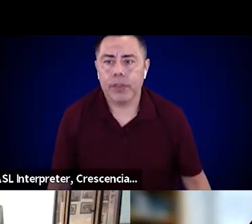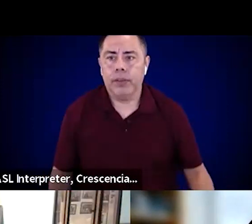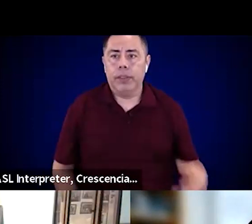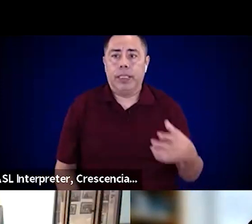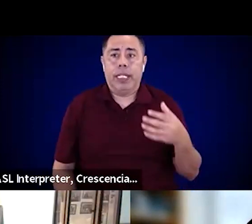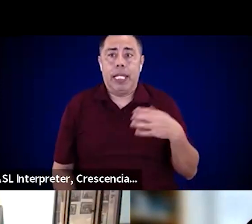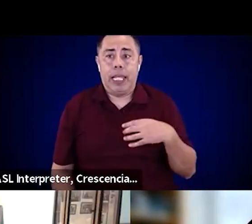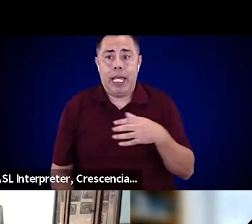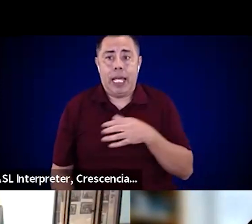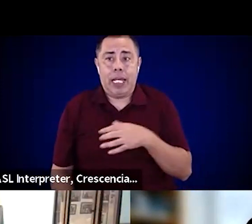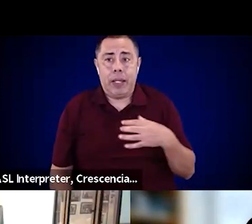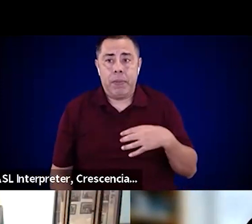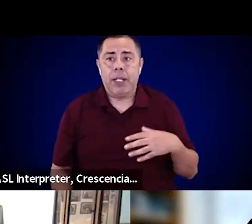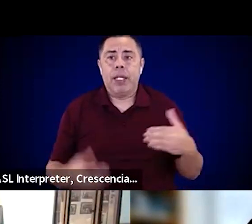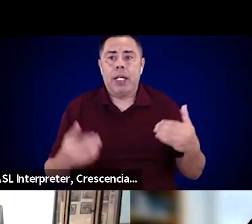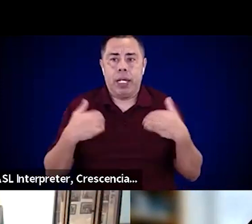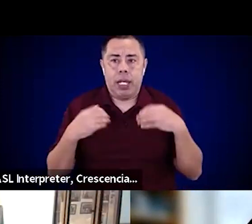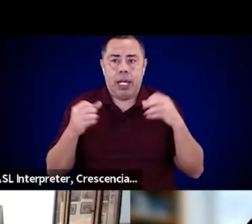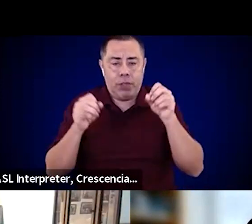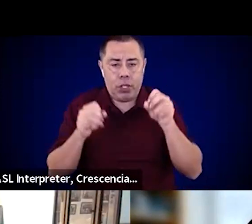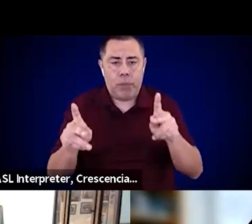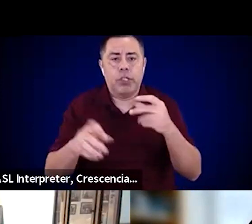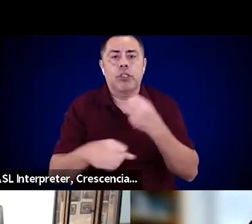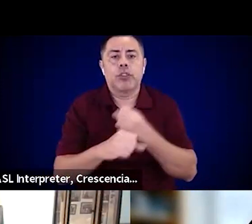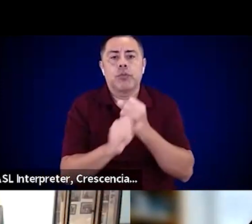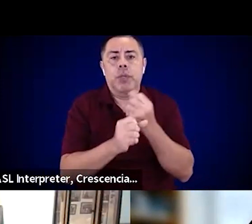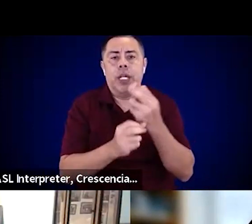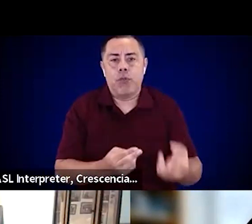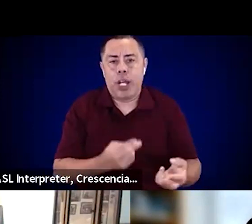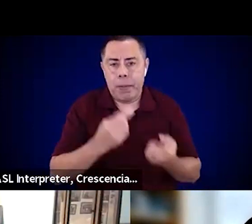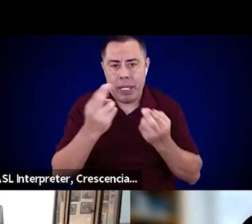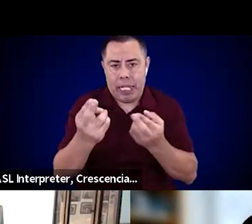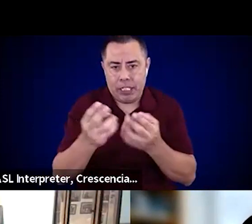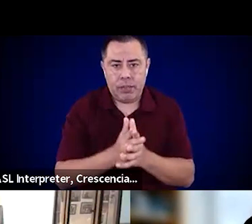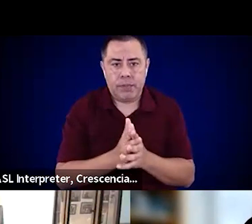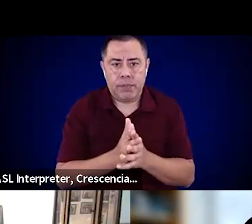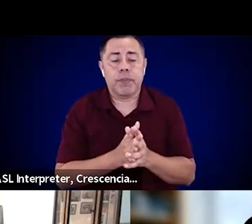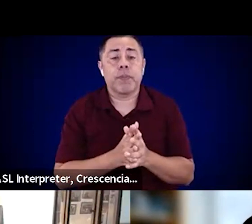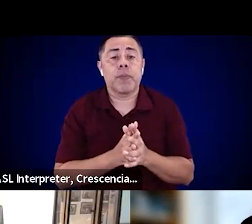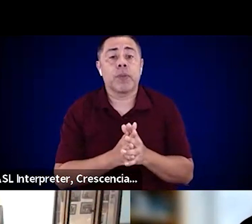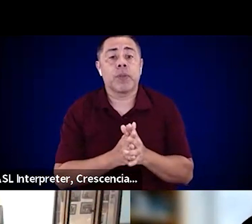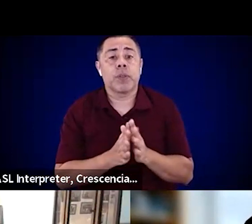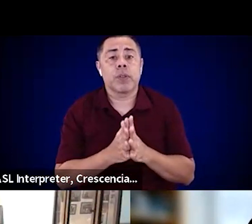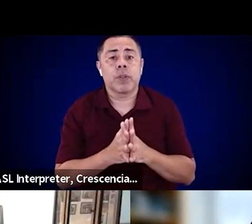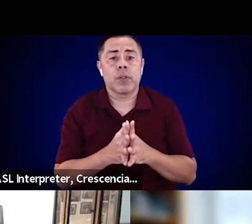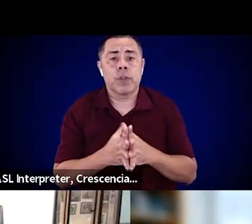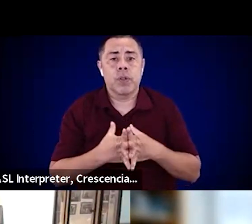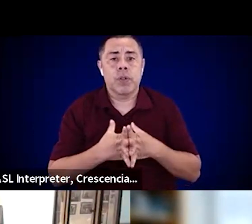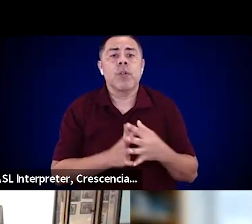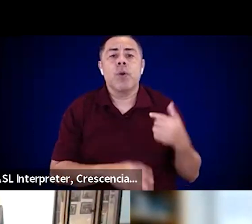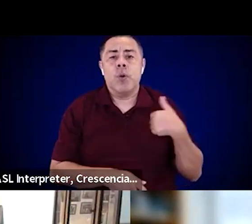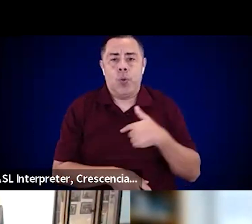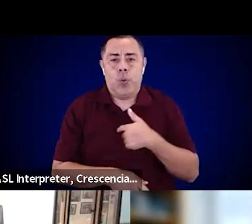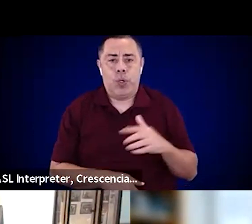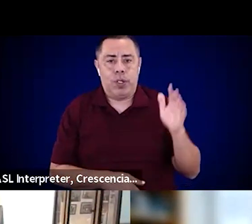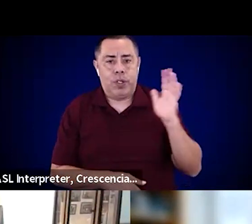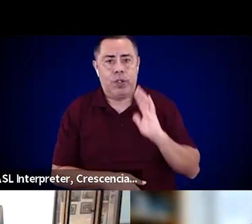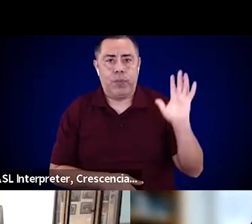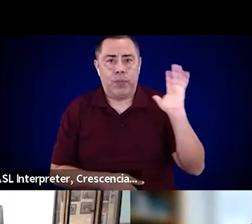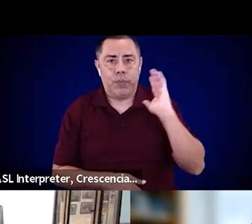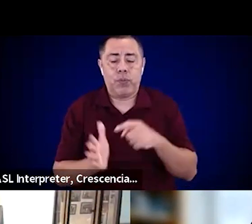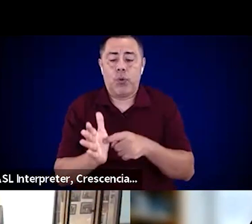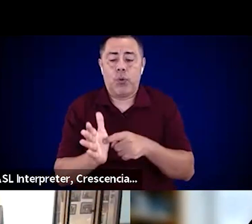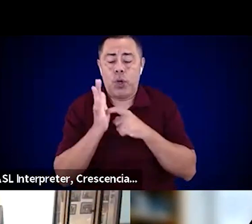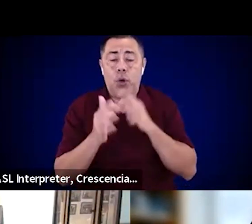make recommendations. We would require the owner of that plan, the owner of that exercise, the owner of that